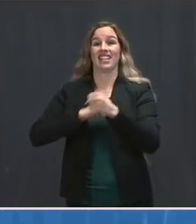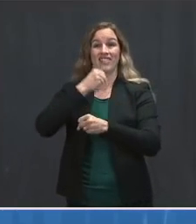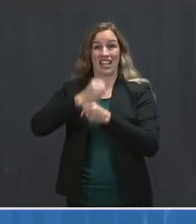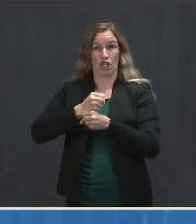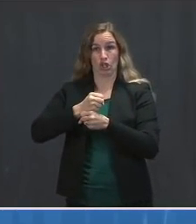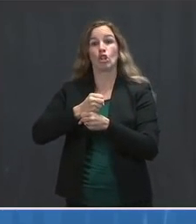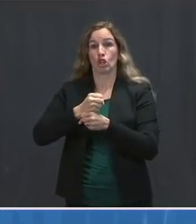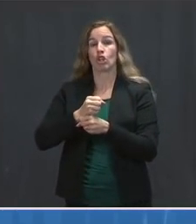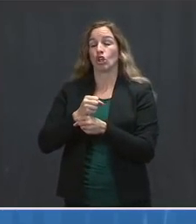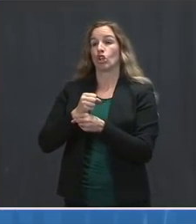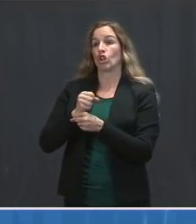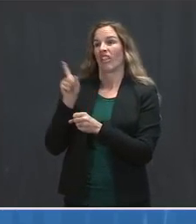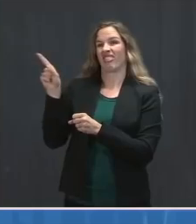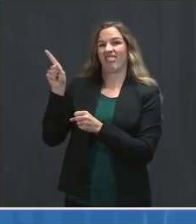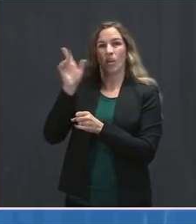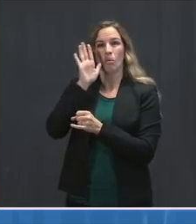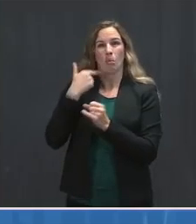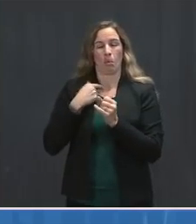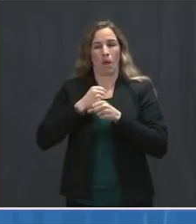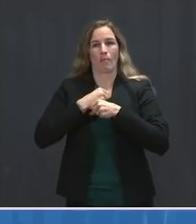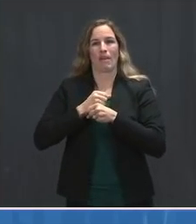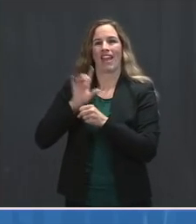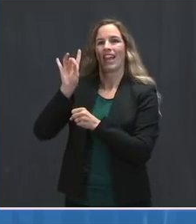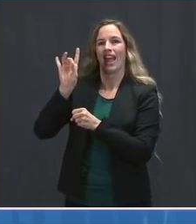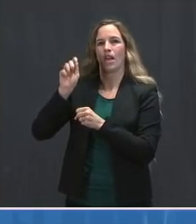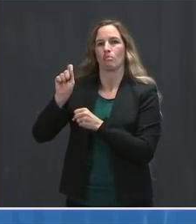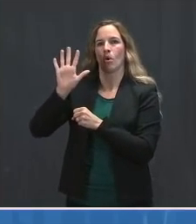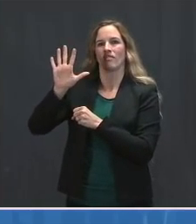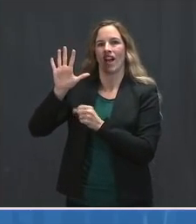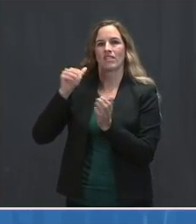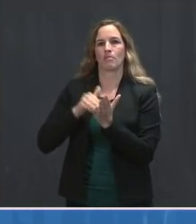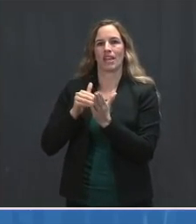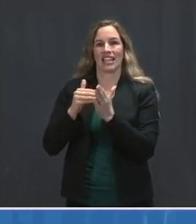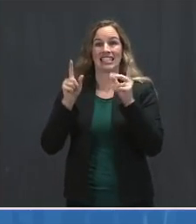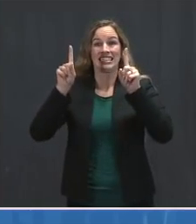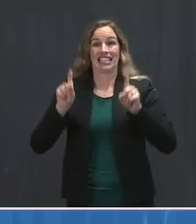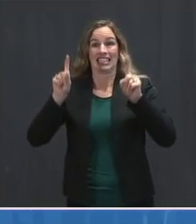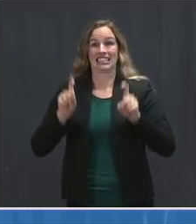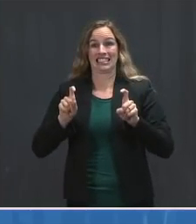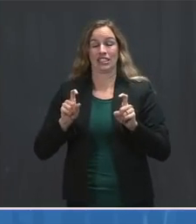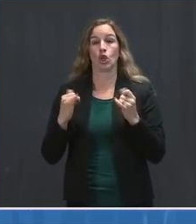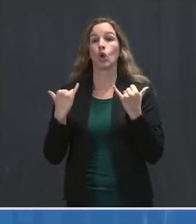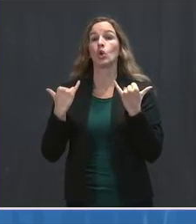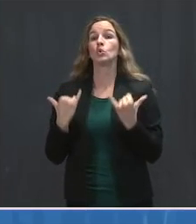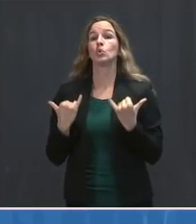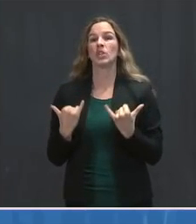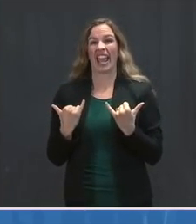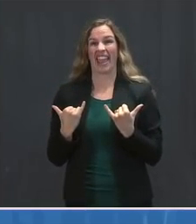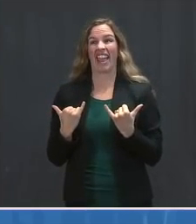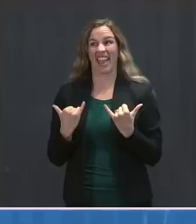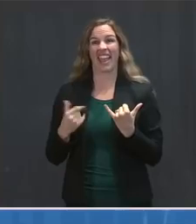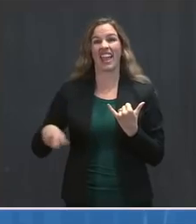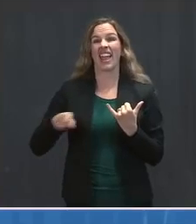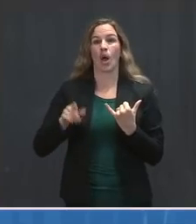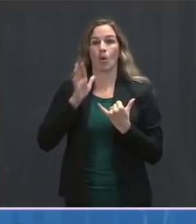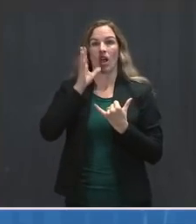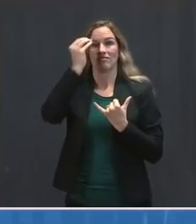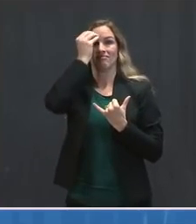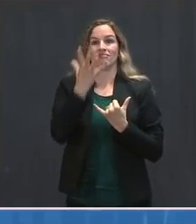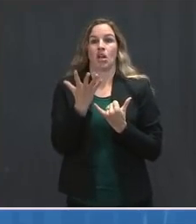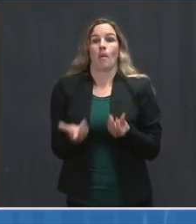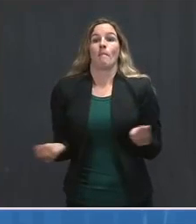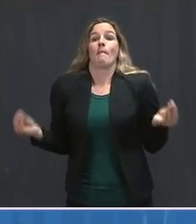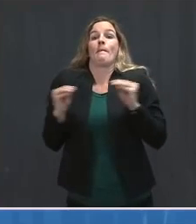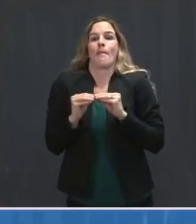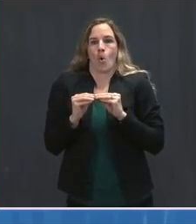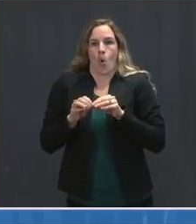million tests. Today, you'll hear even more action on testing. We